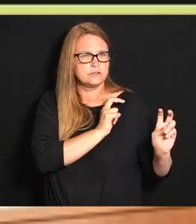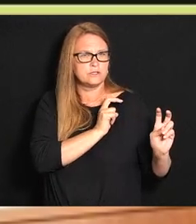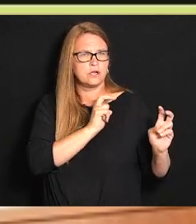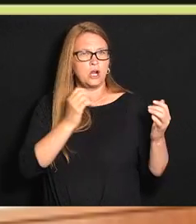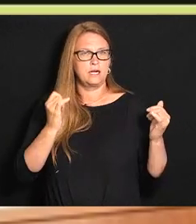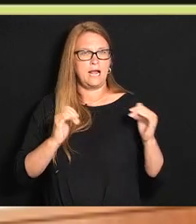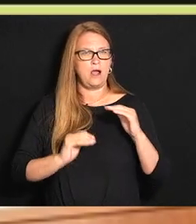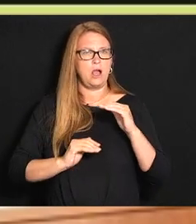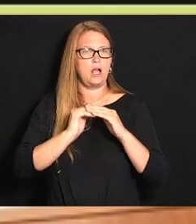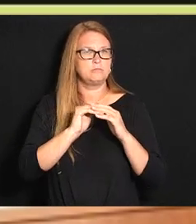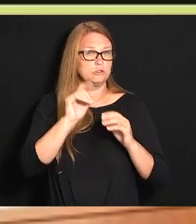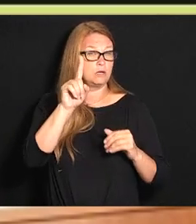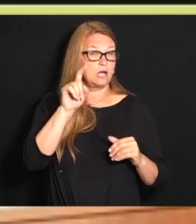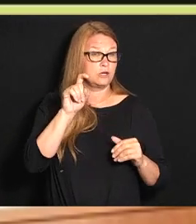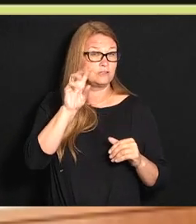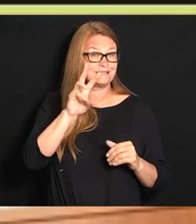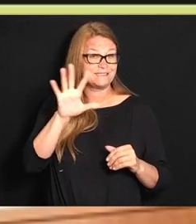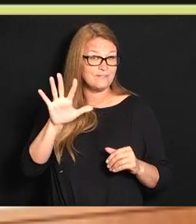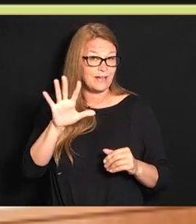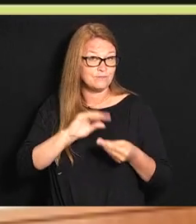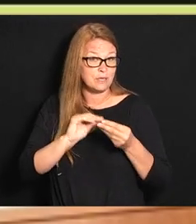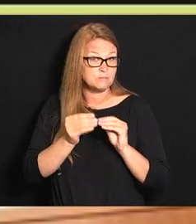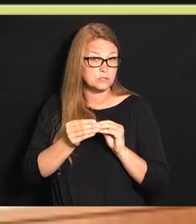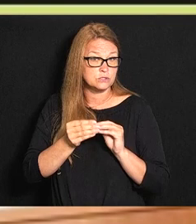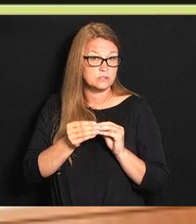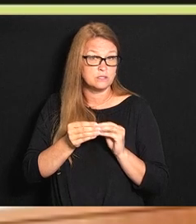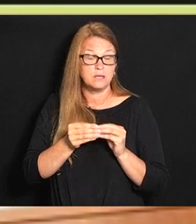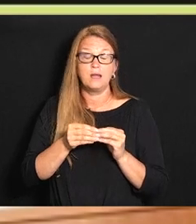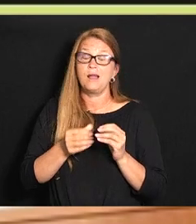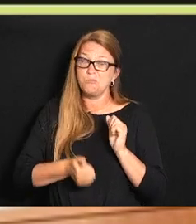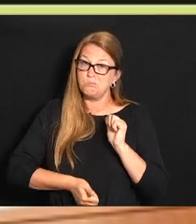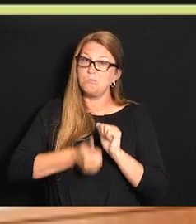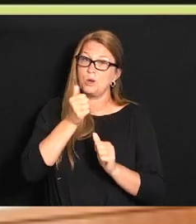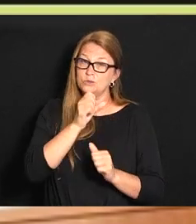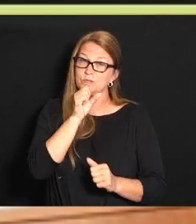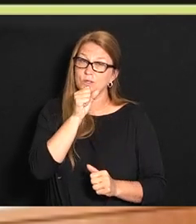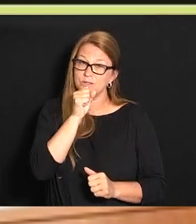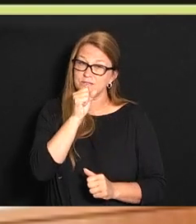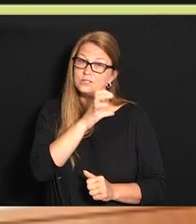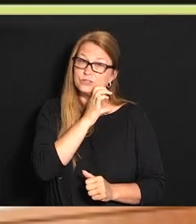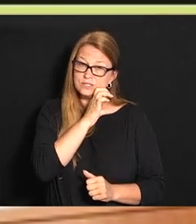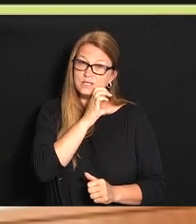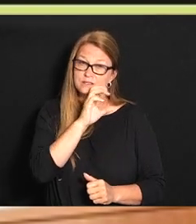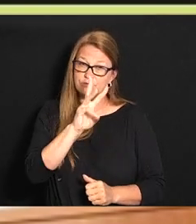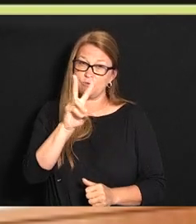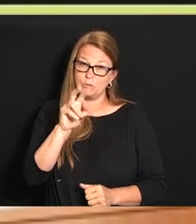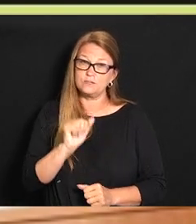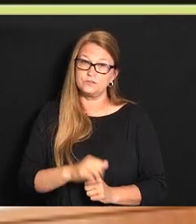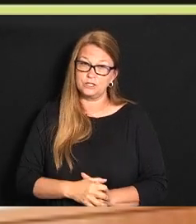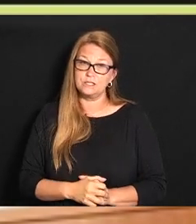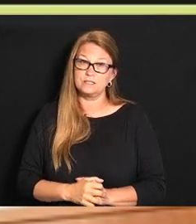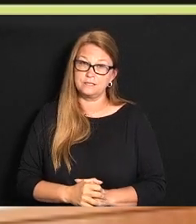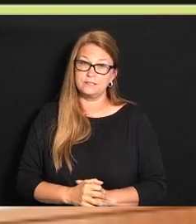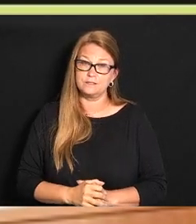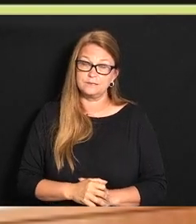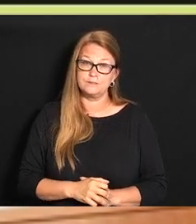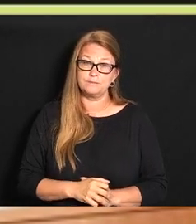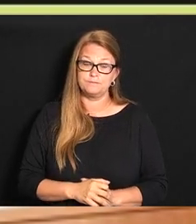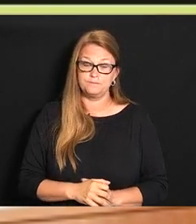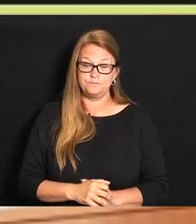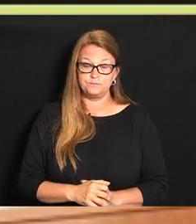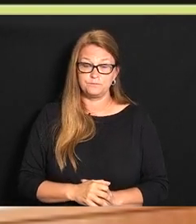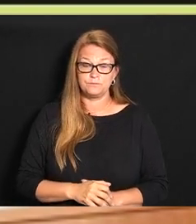165 and a lot of those are older West Virginians so we've got to continue to press that for that reason